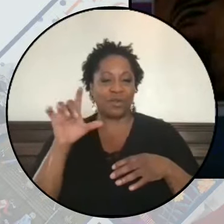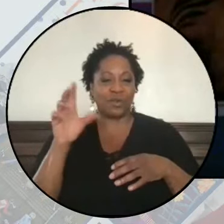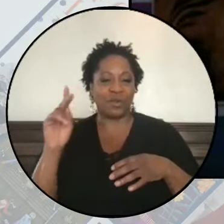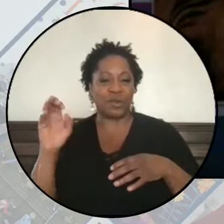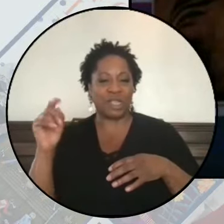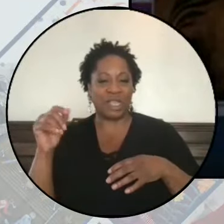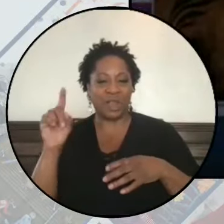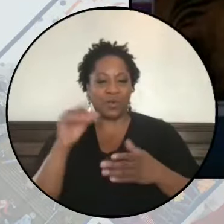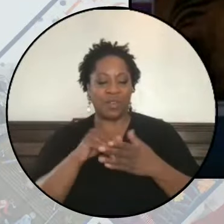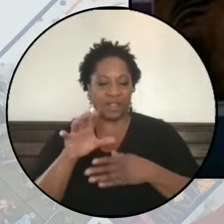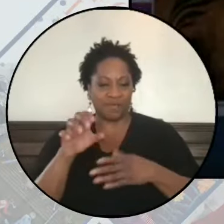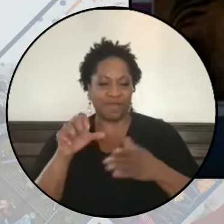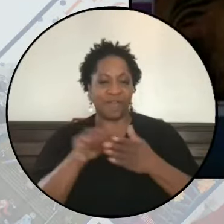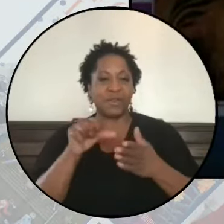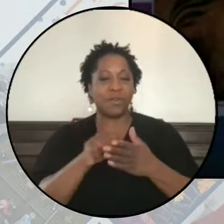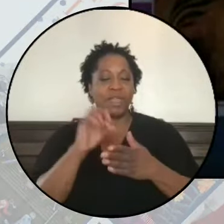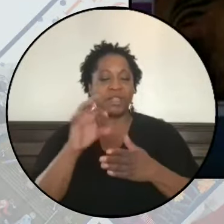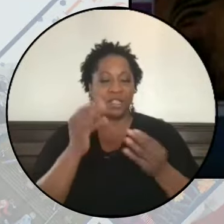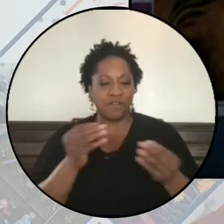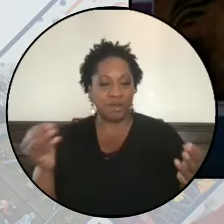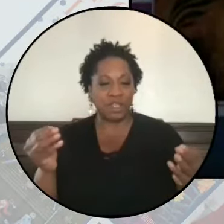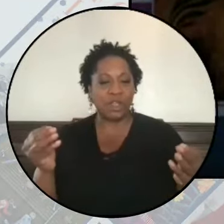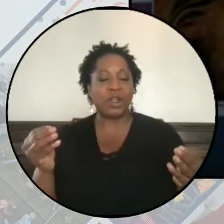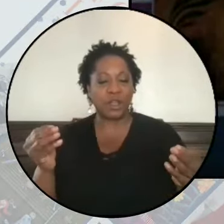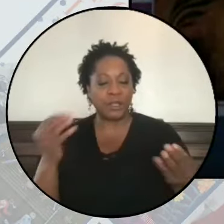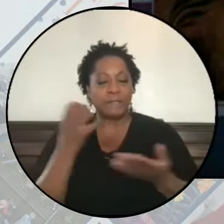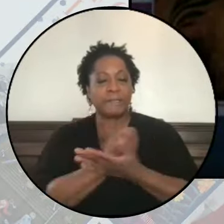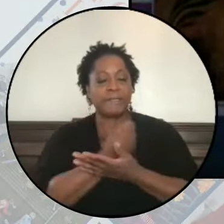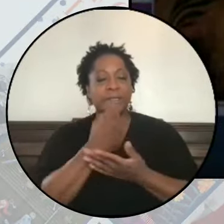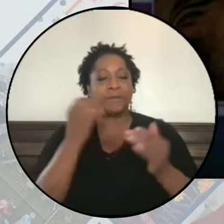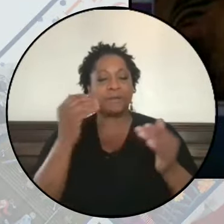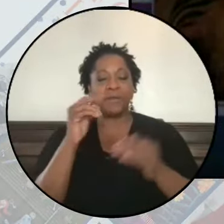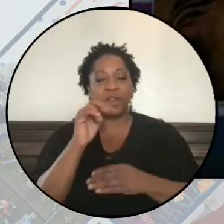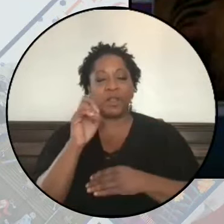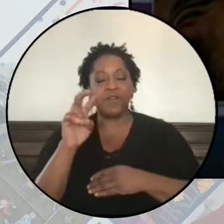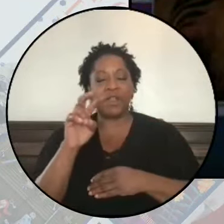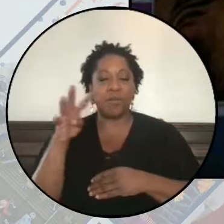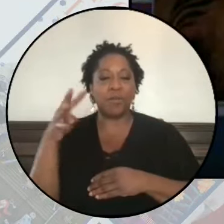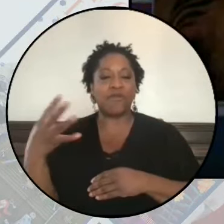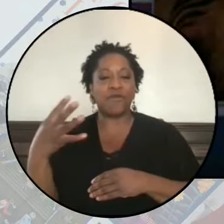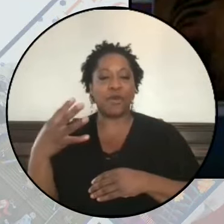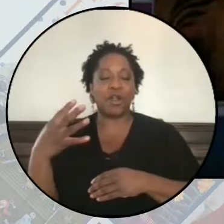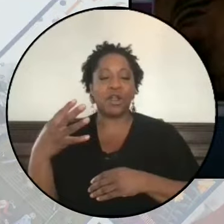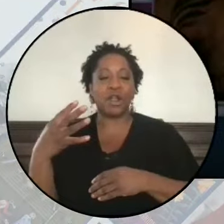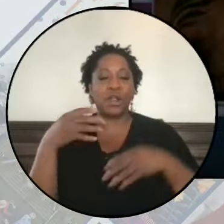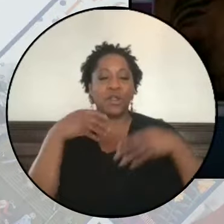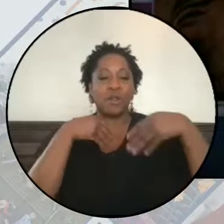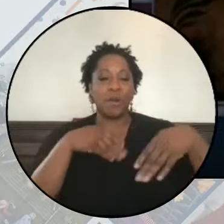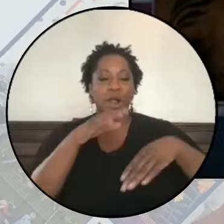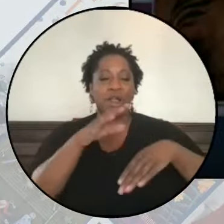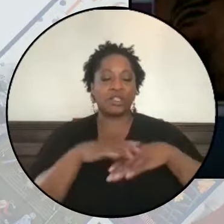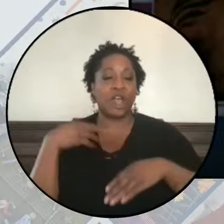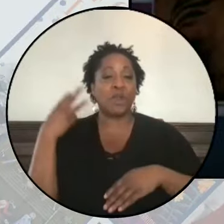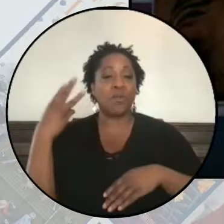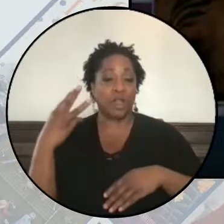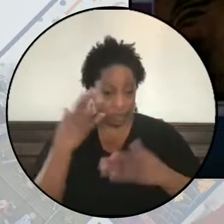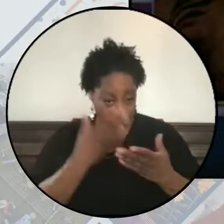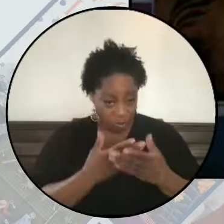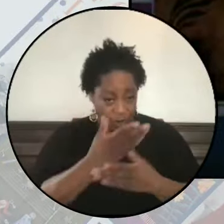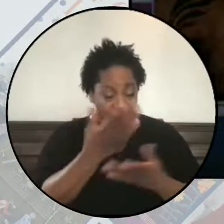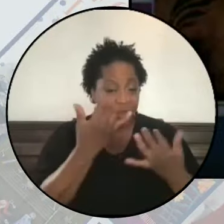has like 1,500 pages of material. The November 4th March on Washington, you can still get there.